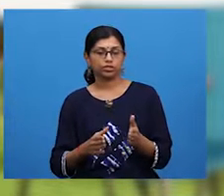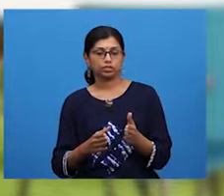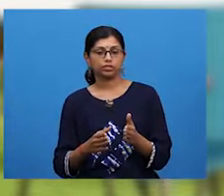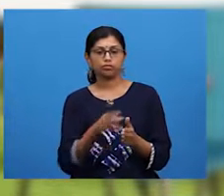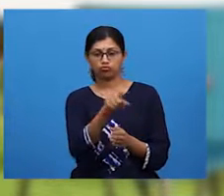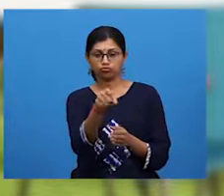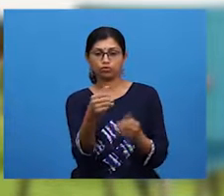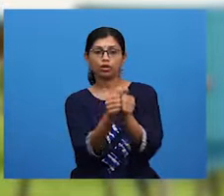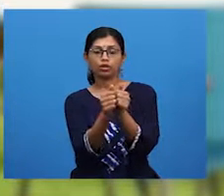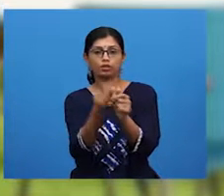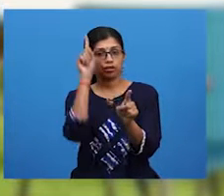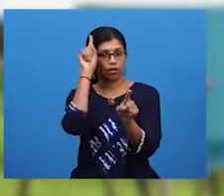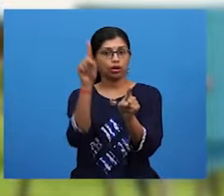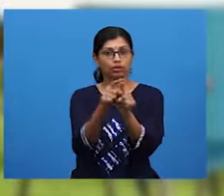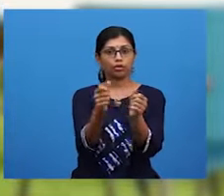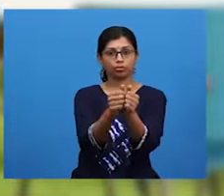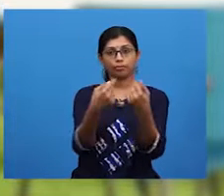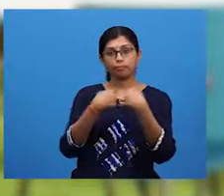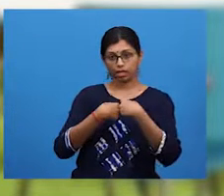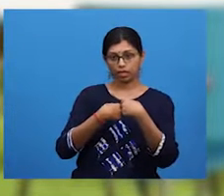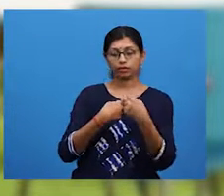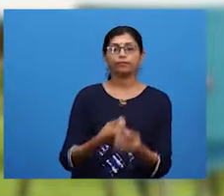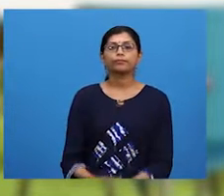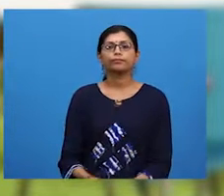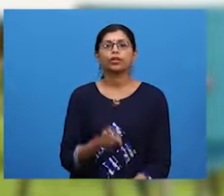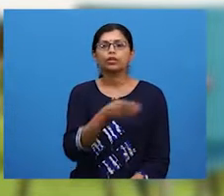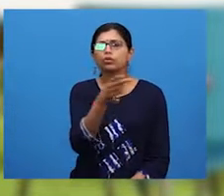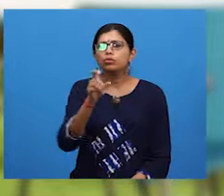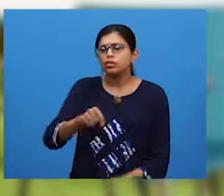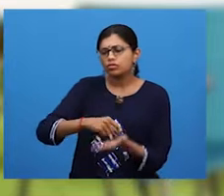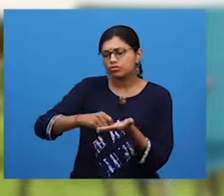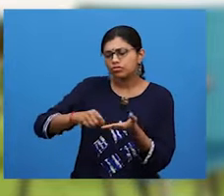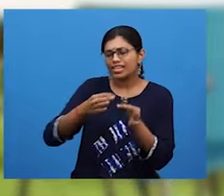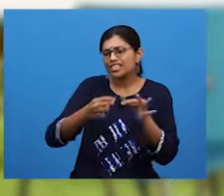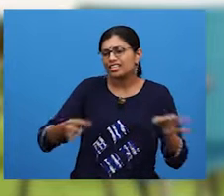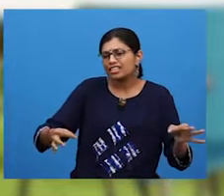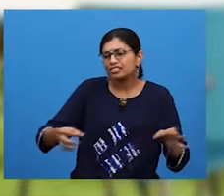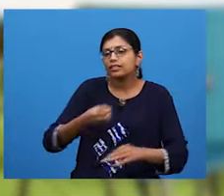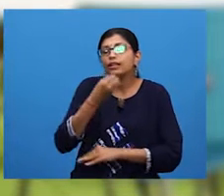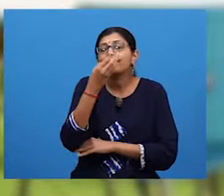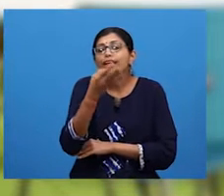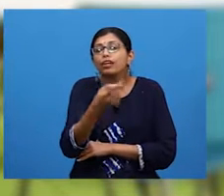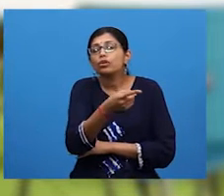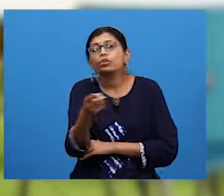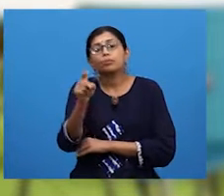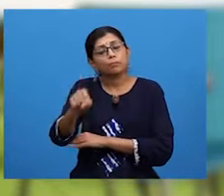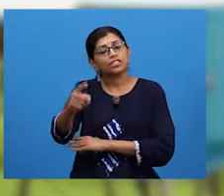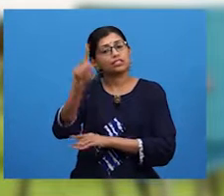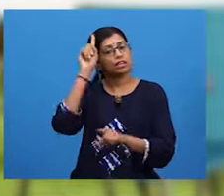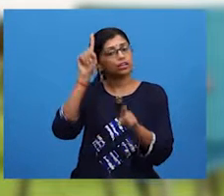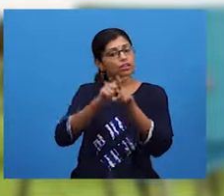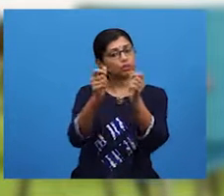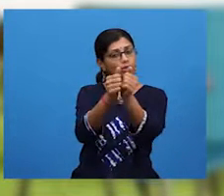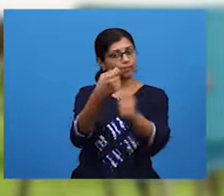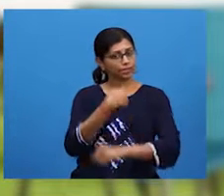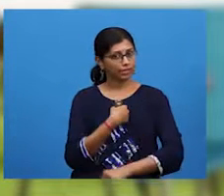you, then you must write sentences that convey that intention in your paragraph.